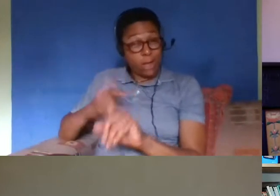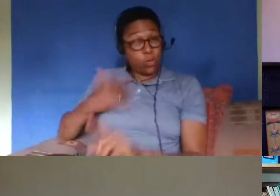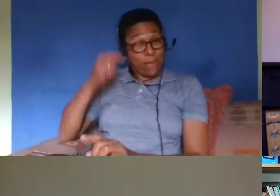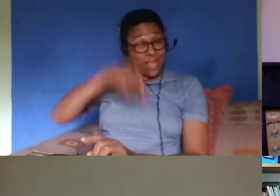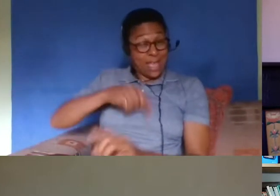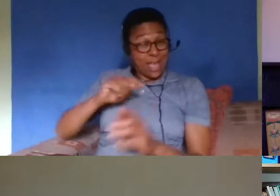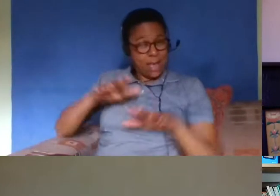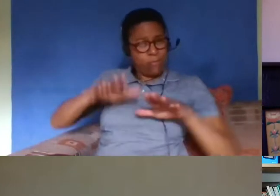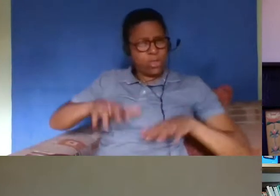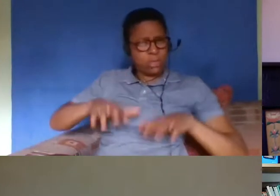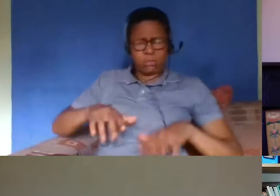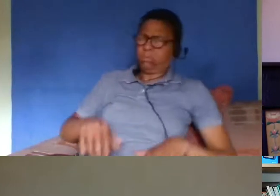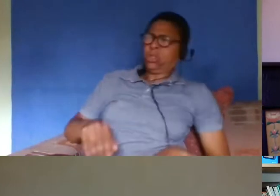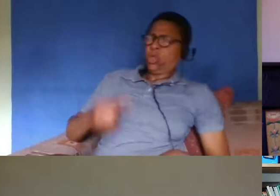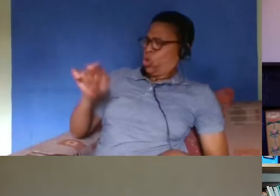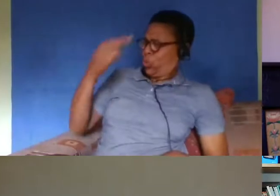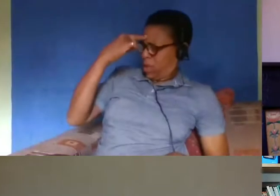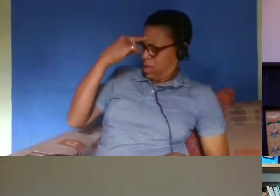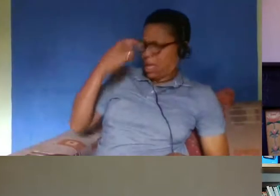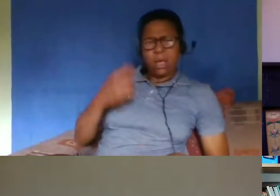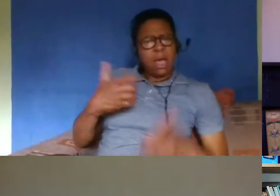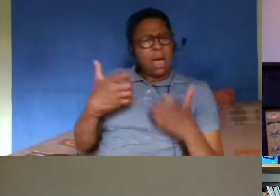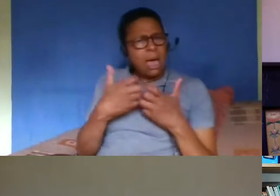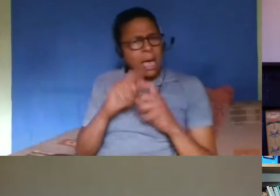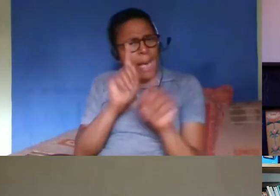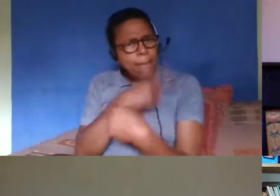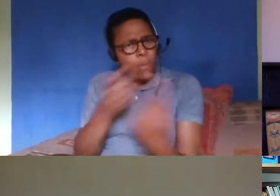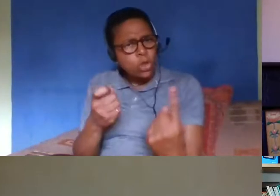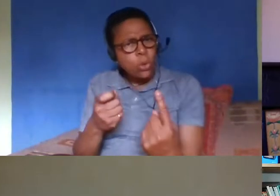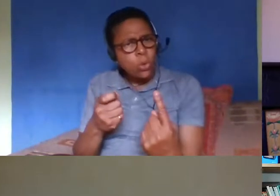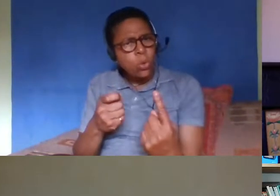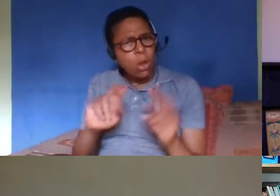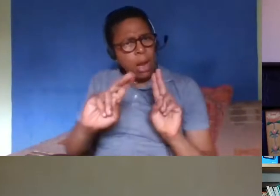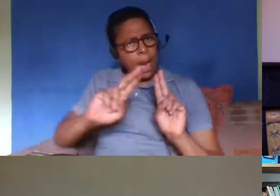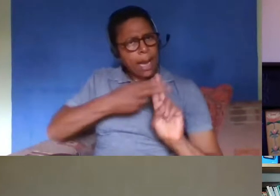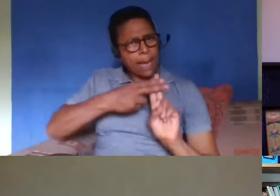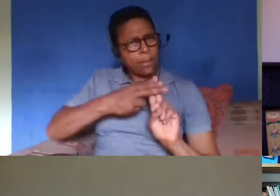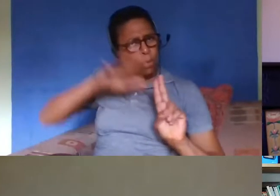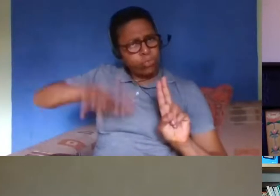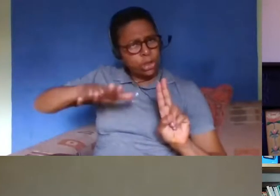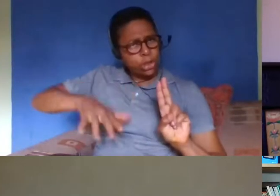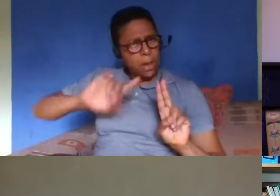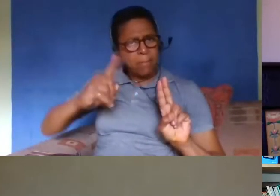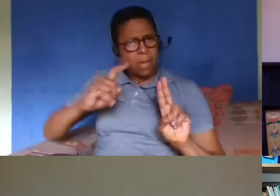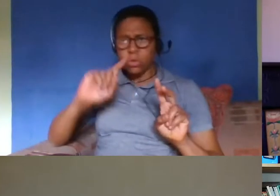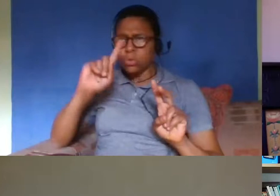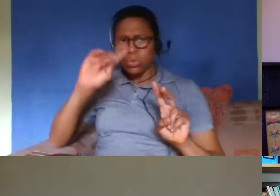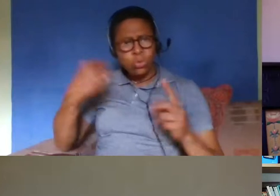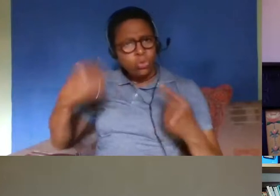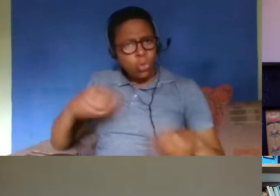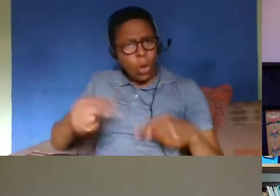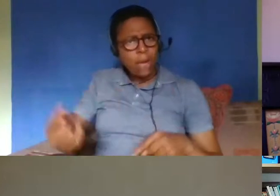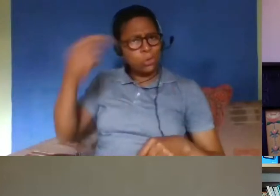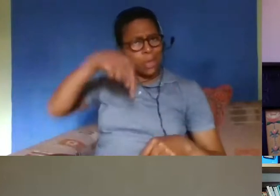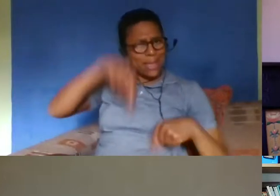think what is the point of having a nationality that doesn't actually enable you to live in the country but it's because of the kind of